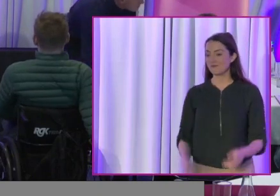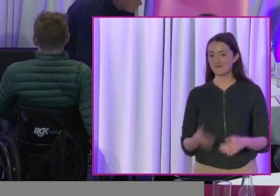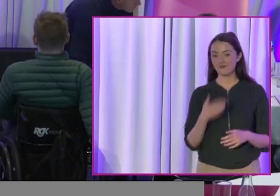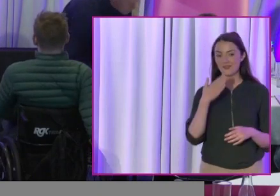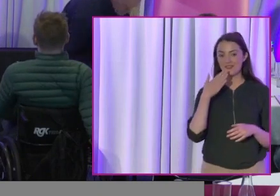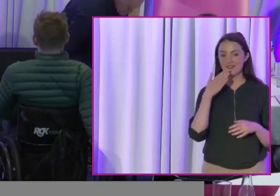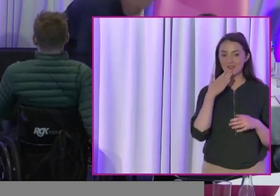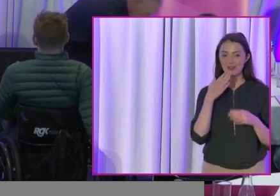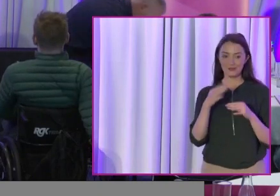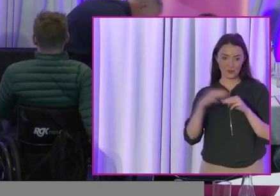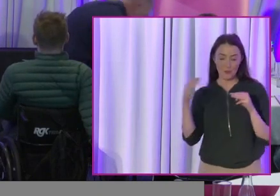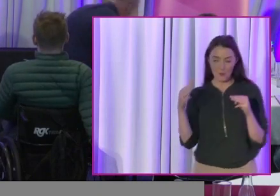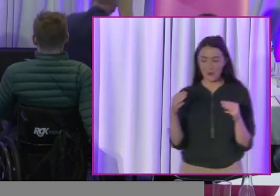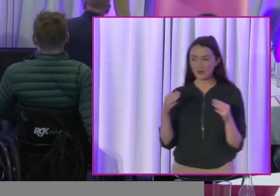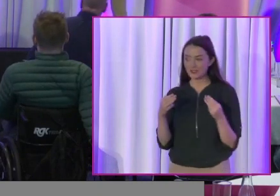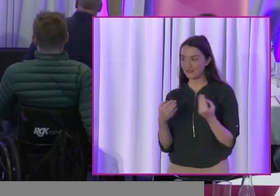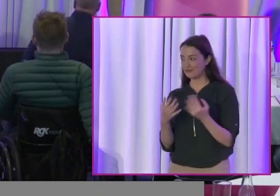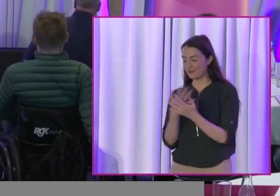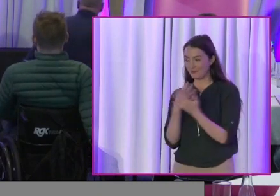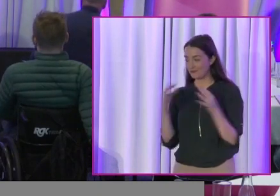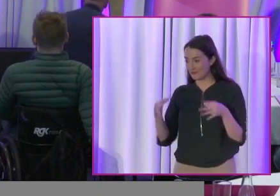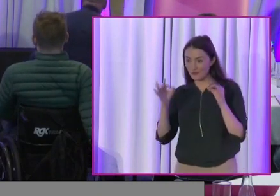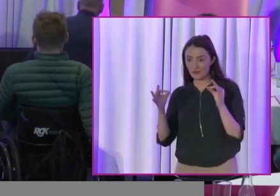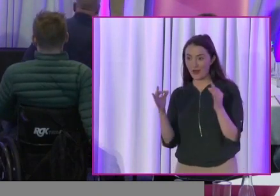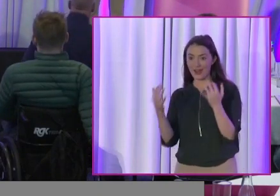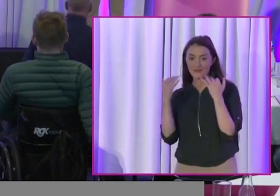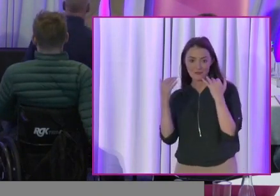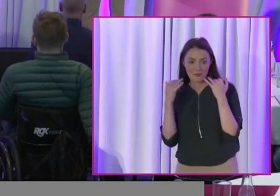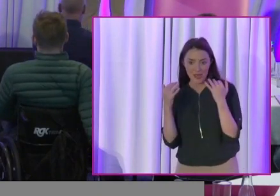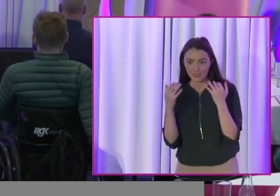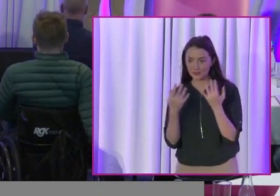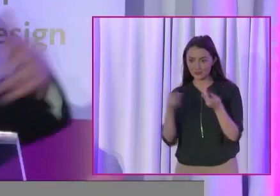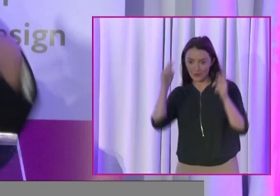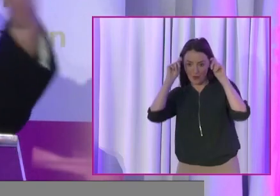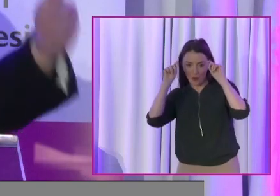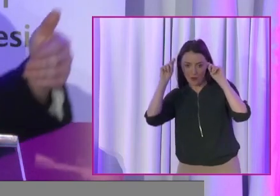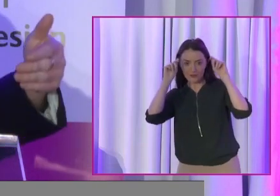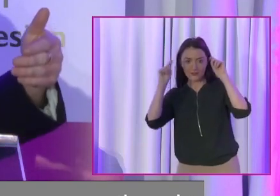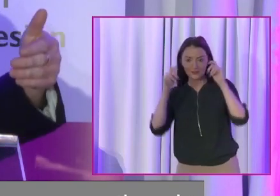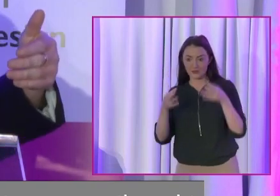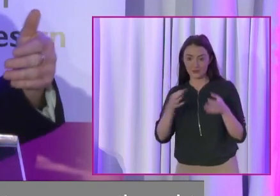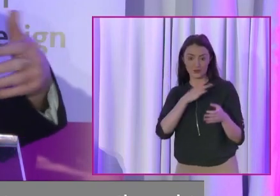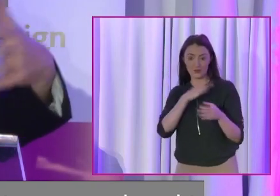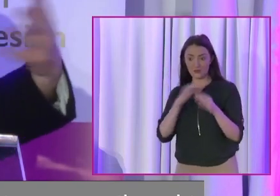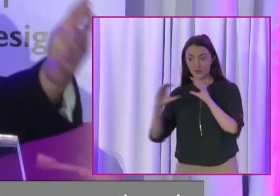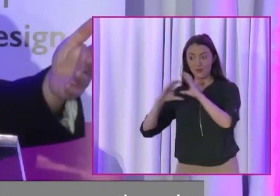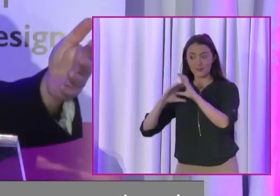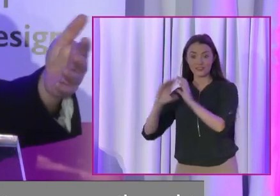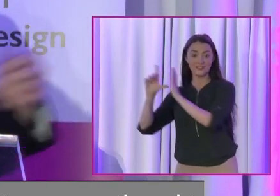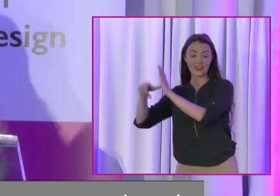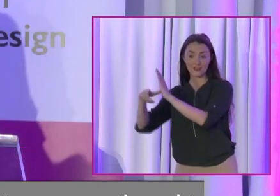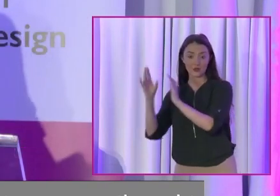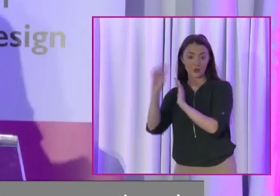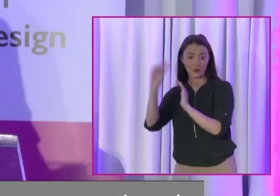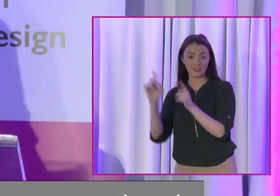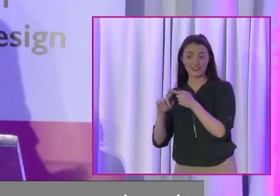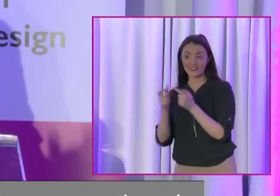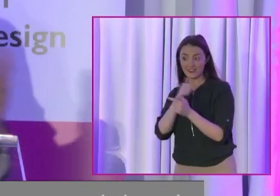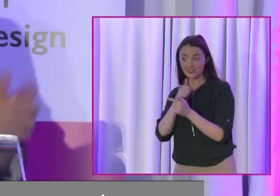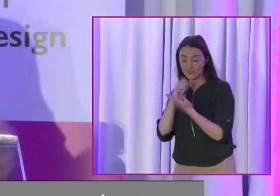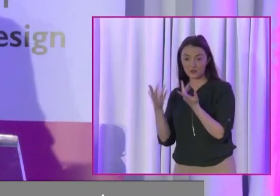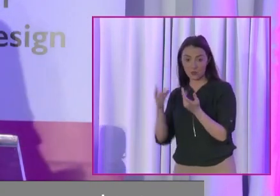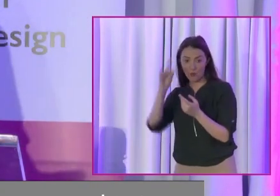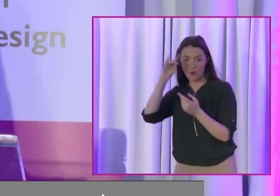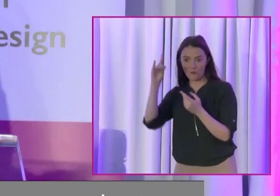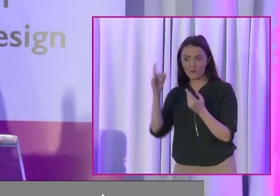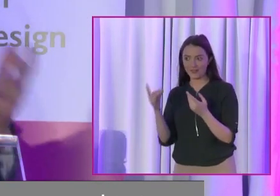Thanks very much for that, James. That was very thought-provoking. And it's great for the conversation we're going to have afterwards in the Q&A, which I